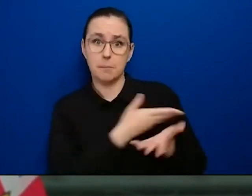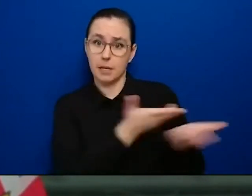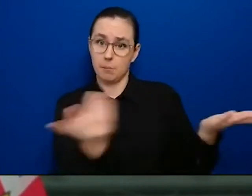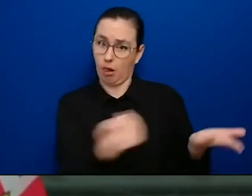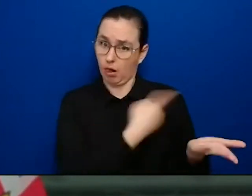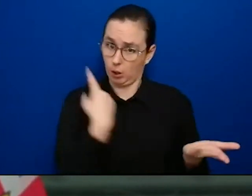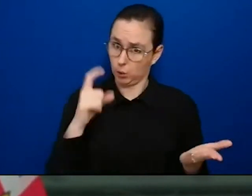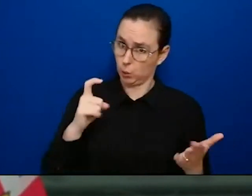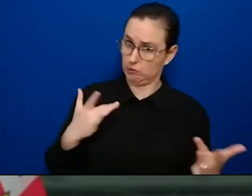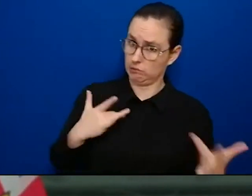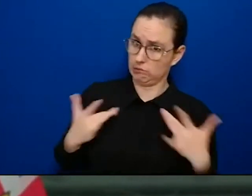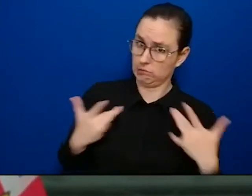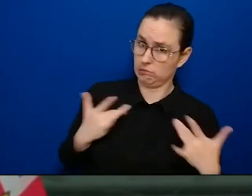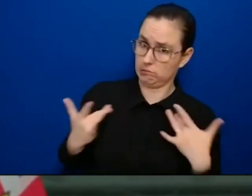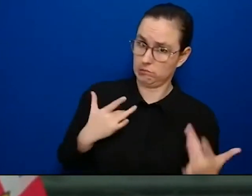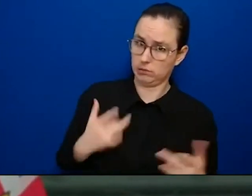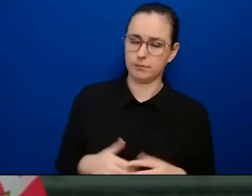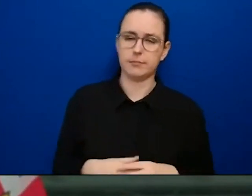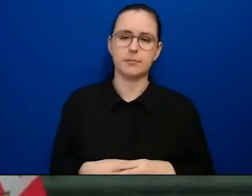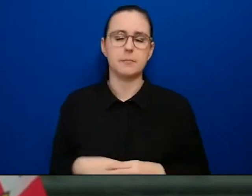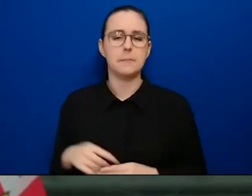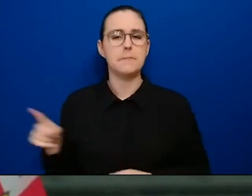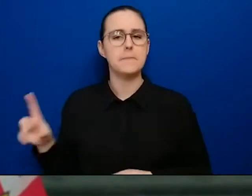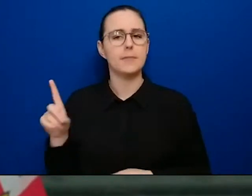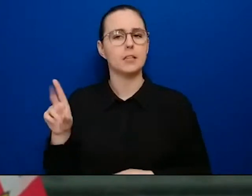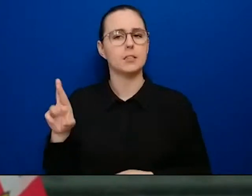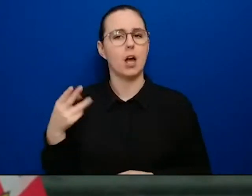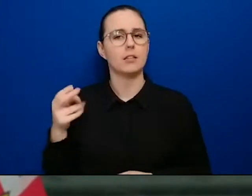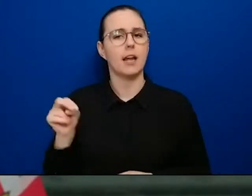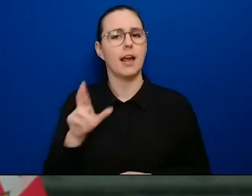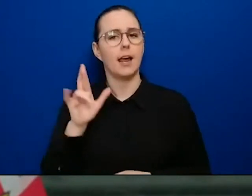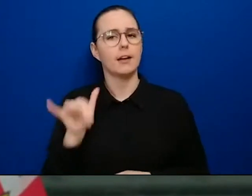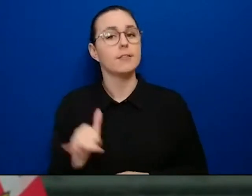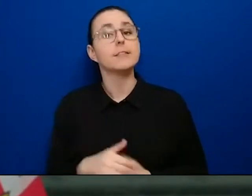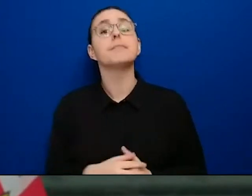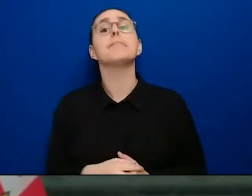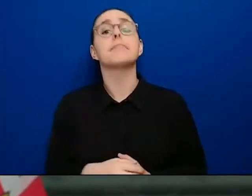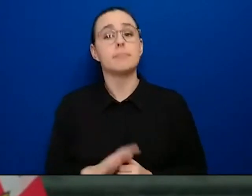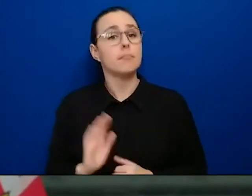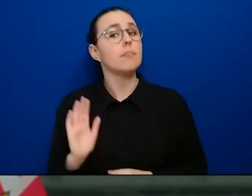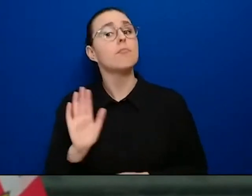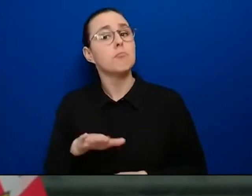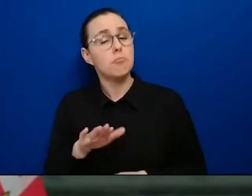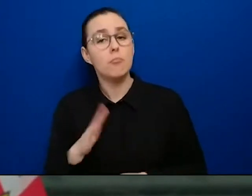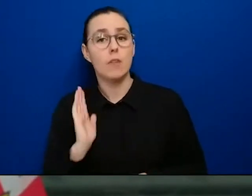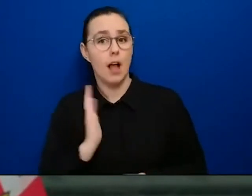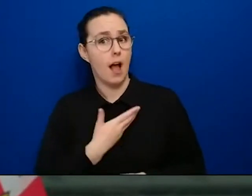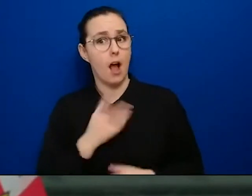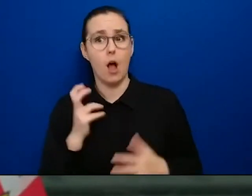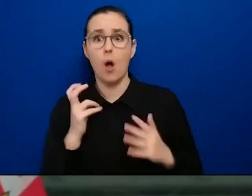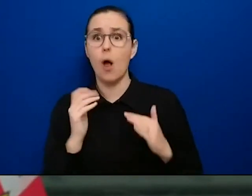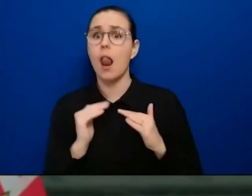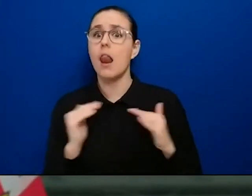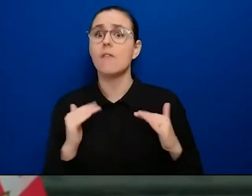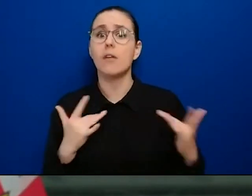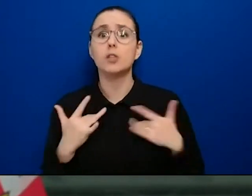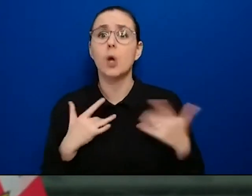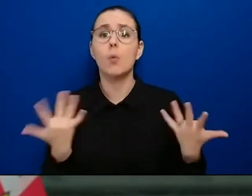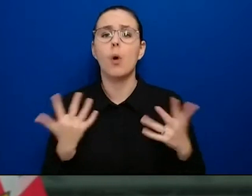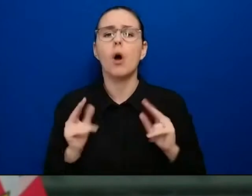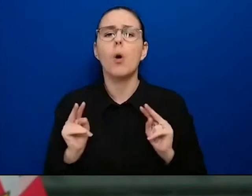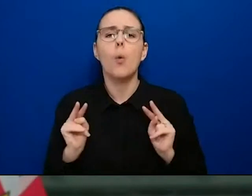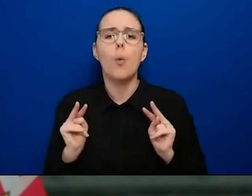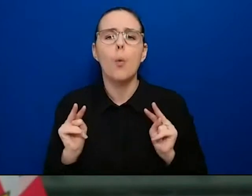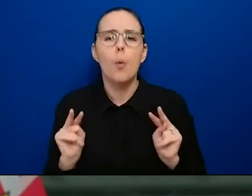is, the level of concern is at watchful level. It is something that we are paying attention to. We are